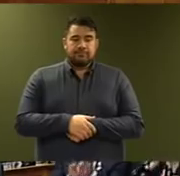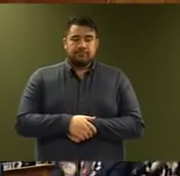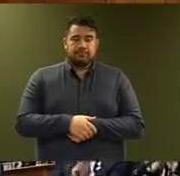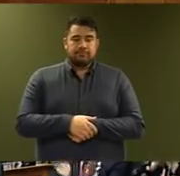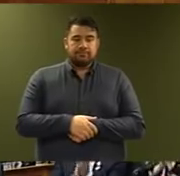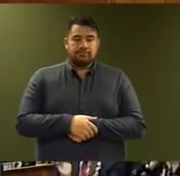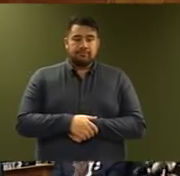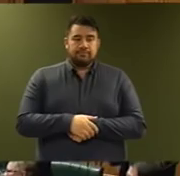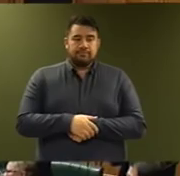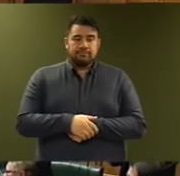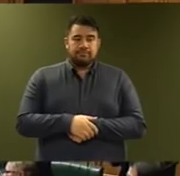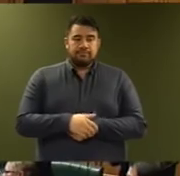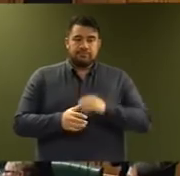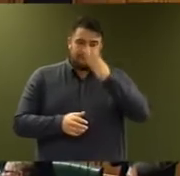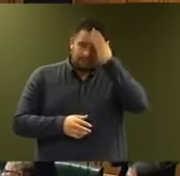Or…